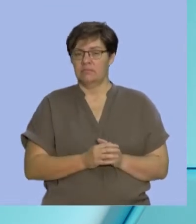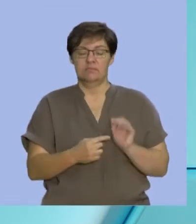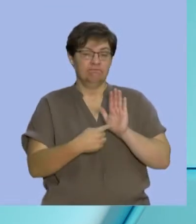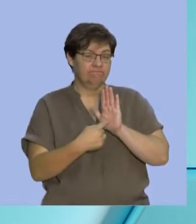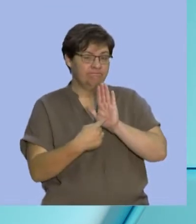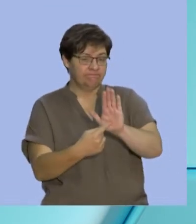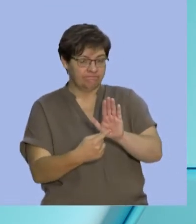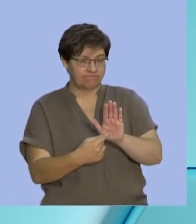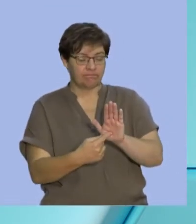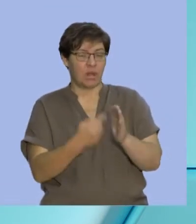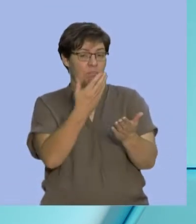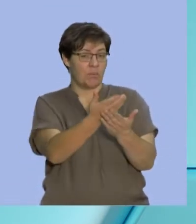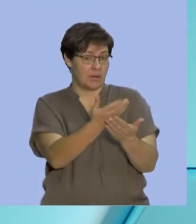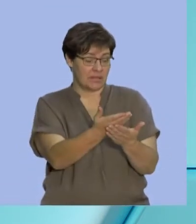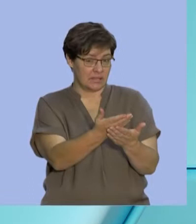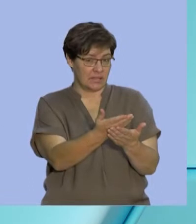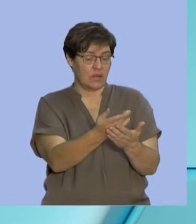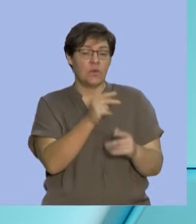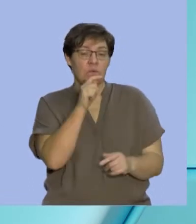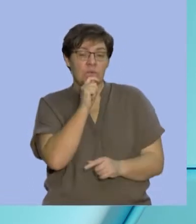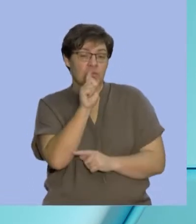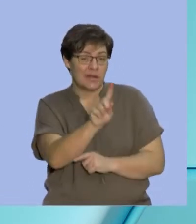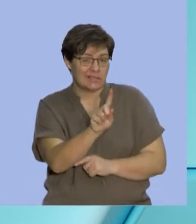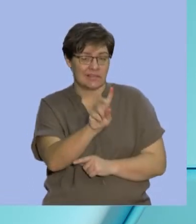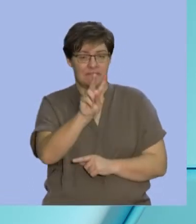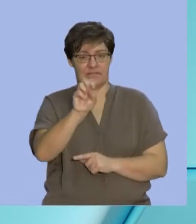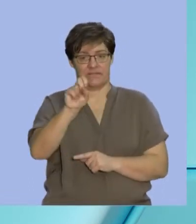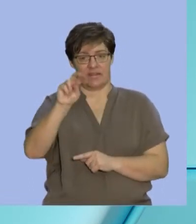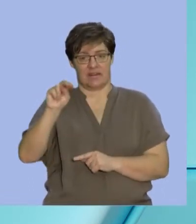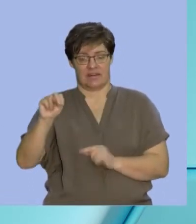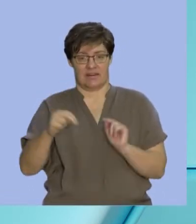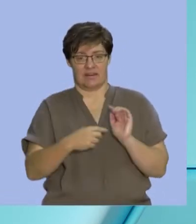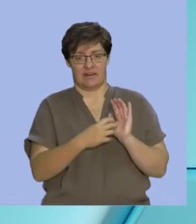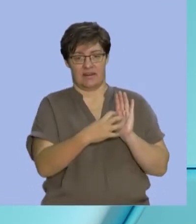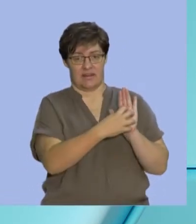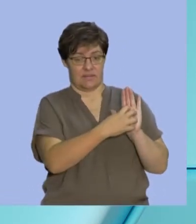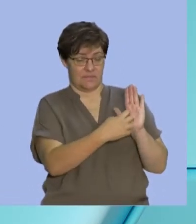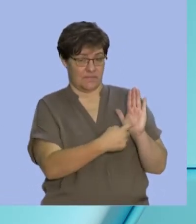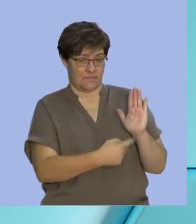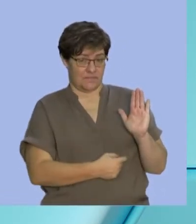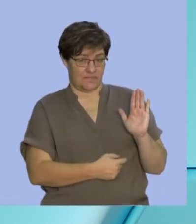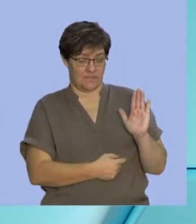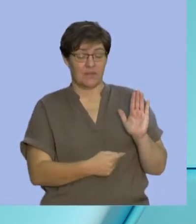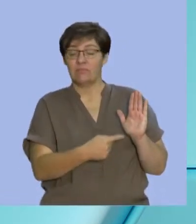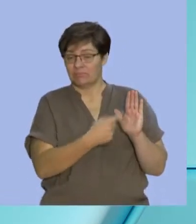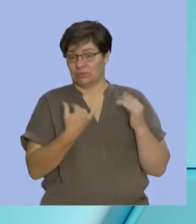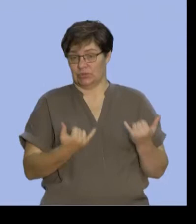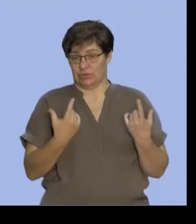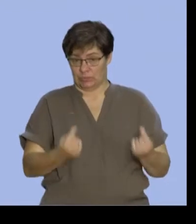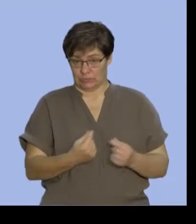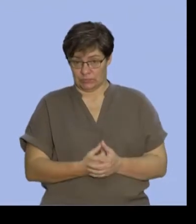probability problems using a Venn diagram. That's the focus of what we're going to be doing today. So have a look here.